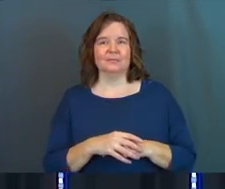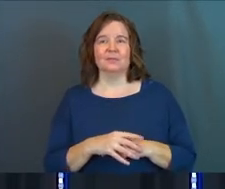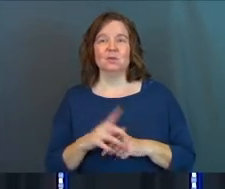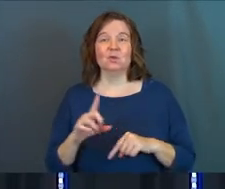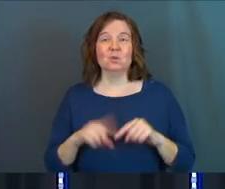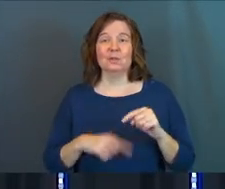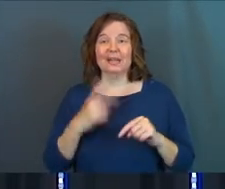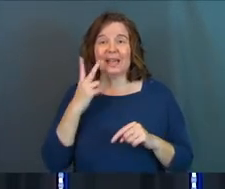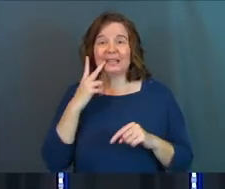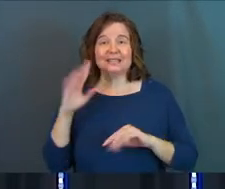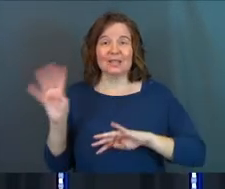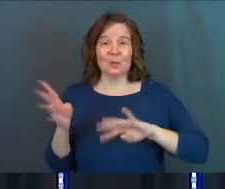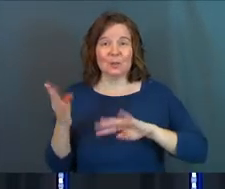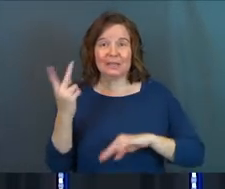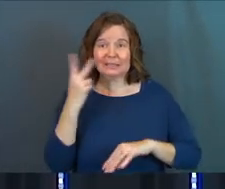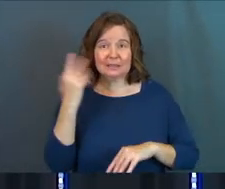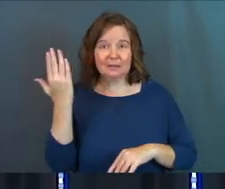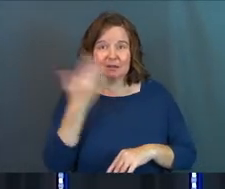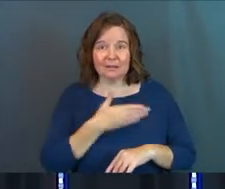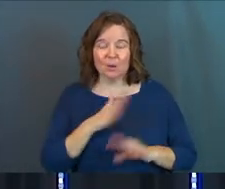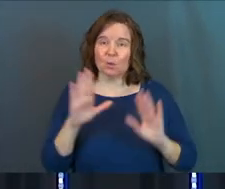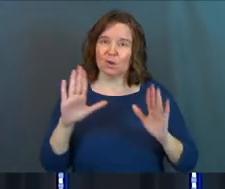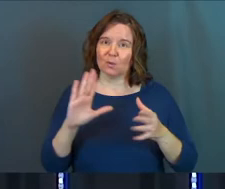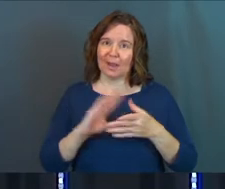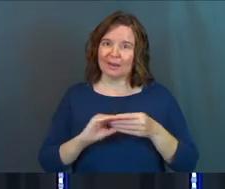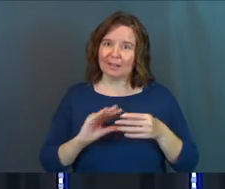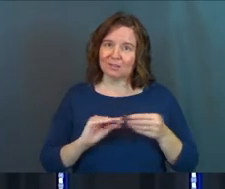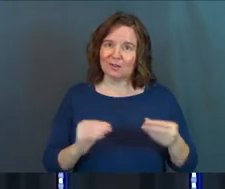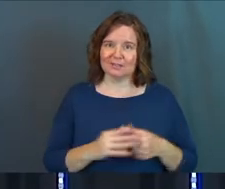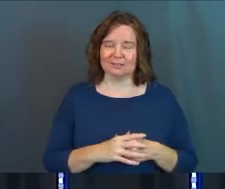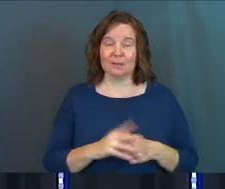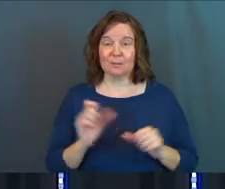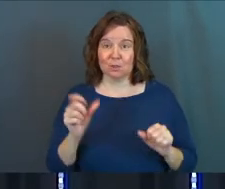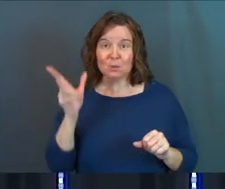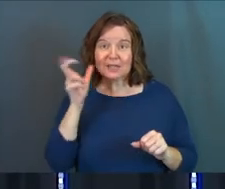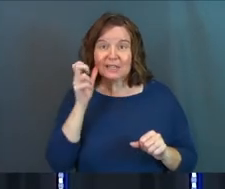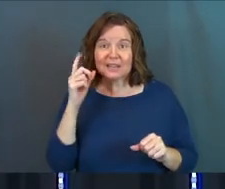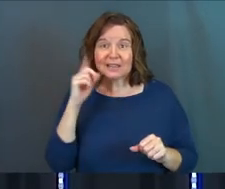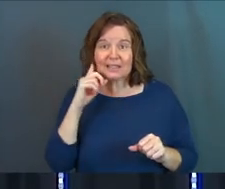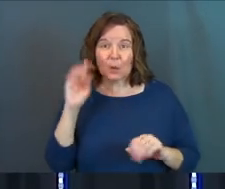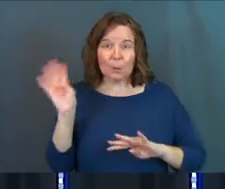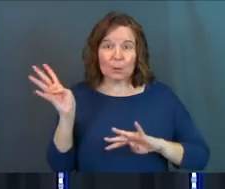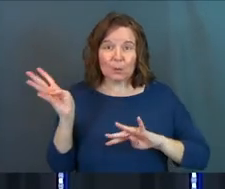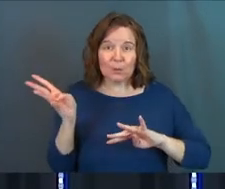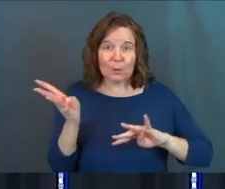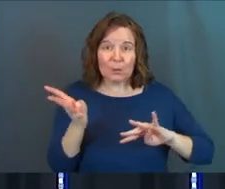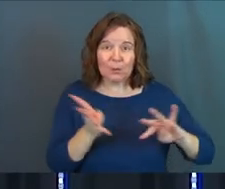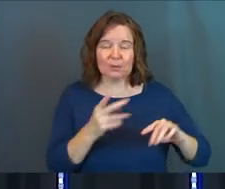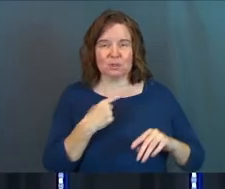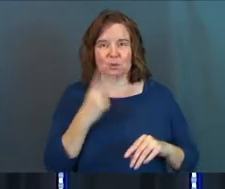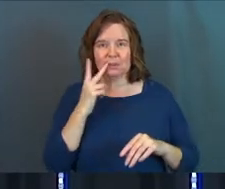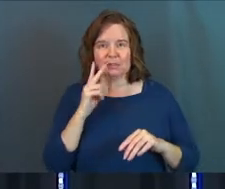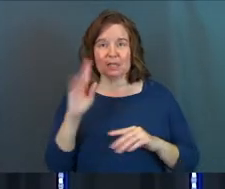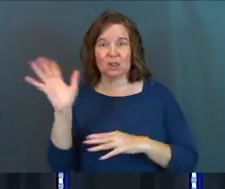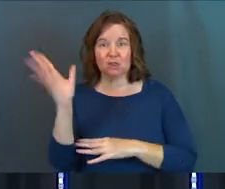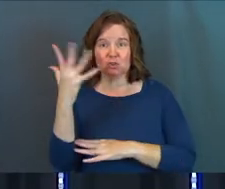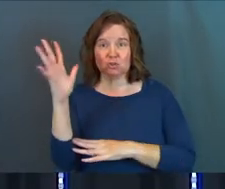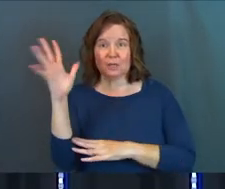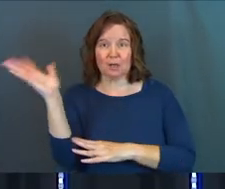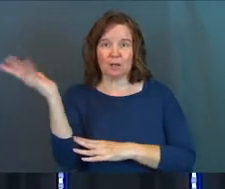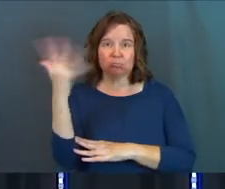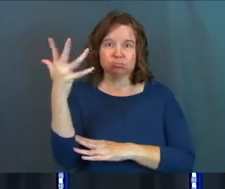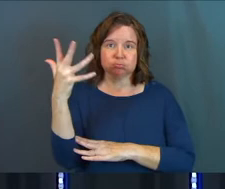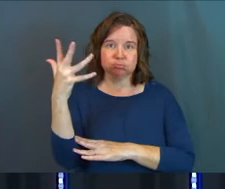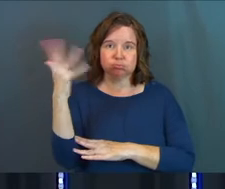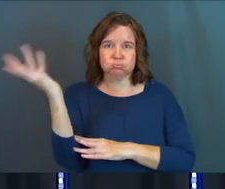Like you can't see wind. What a great illustration. But you can hear the sound of the wind. And you can see it blowing the trees and